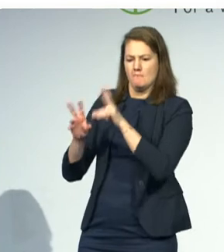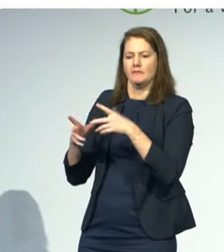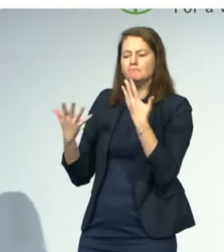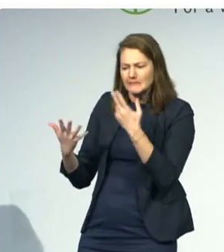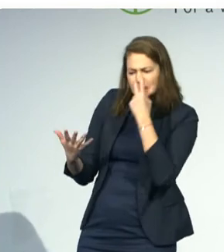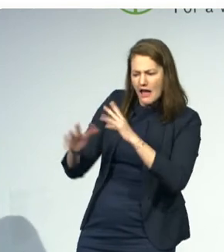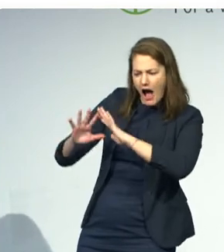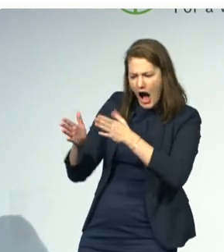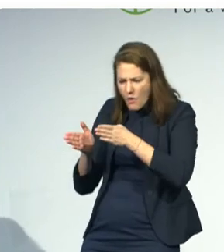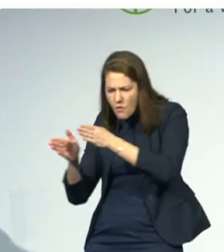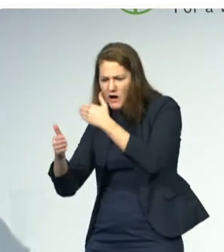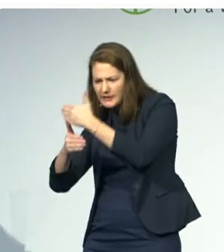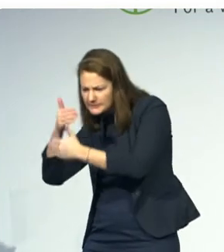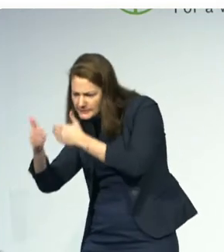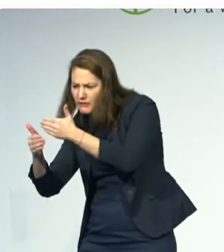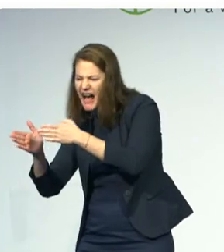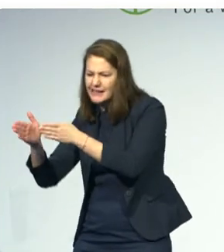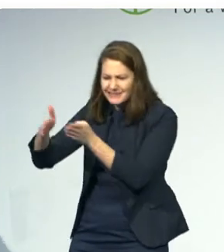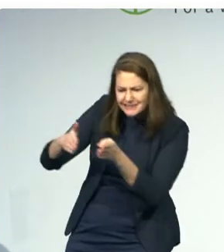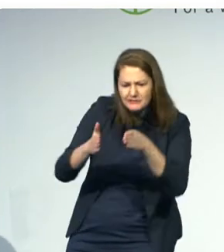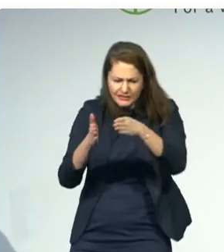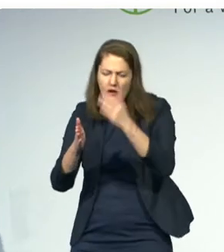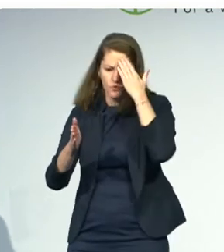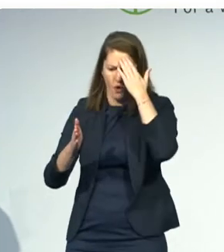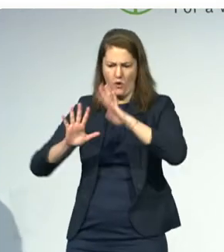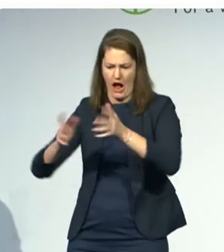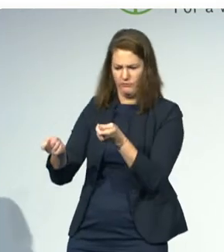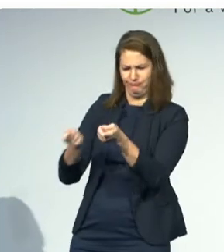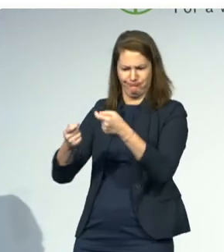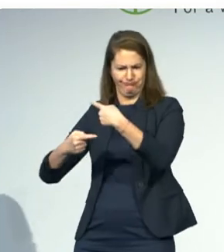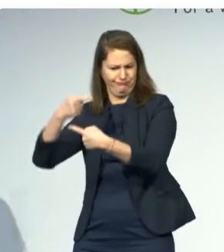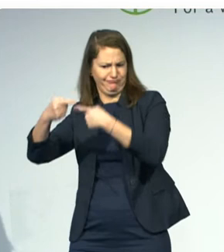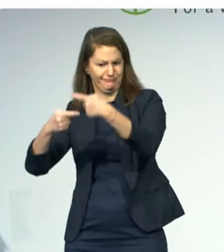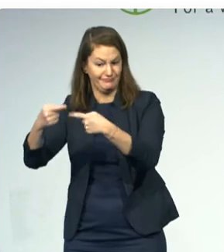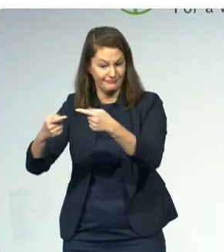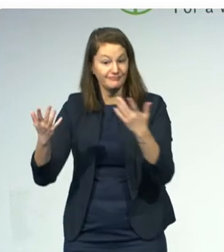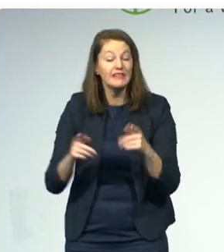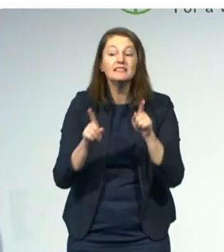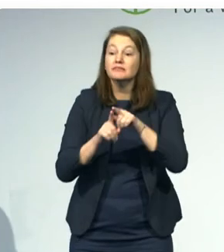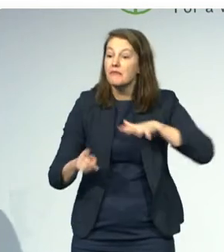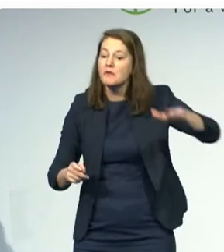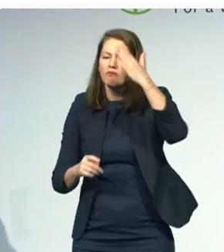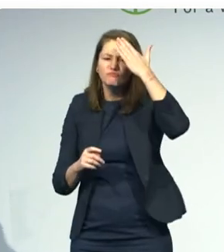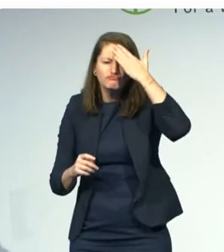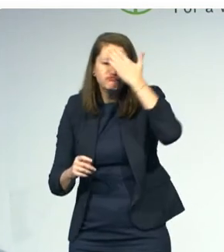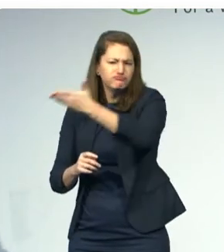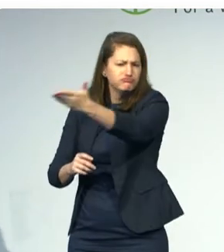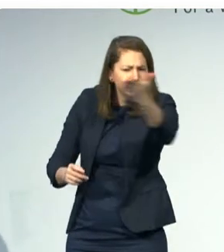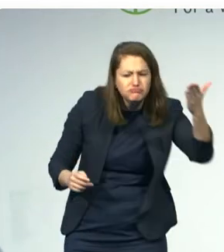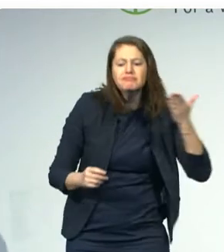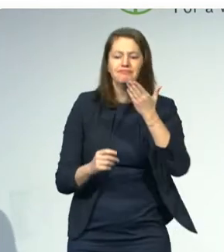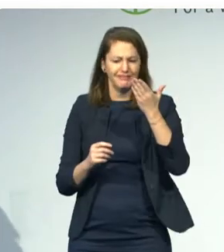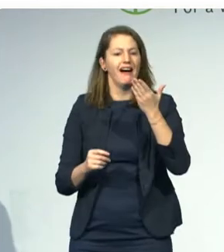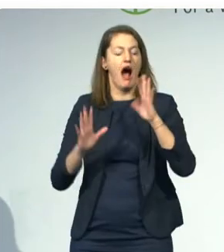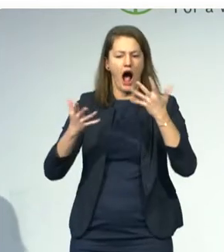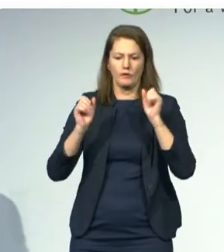we are cognizant of the resources that are at hand. To leapfrog over what has not worked in promoting